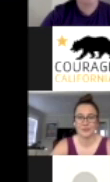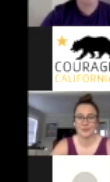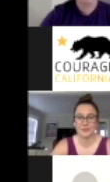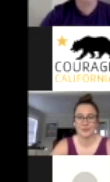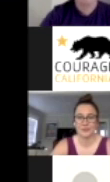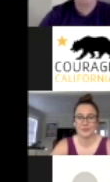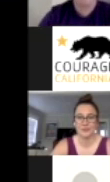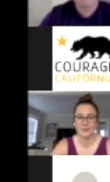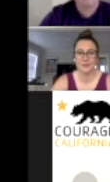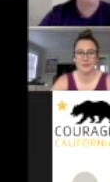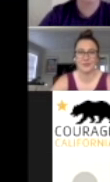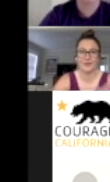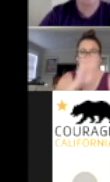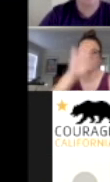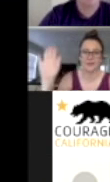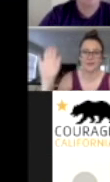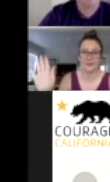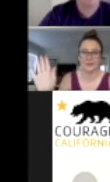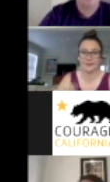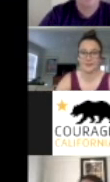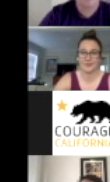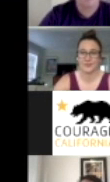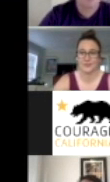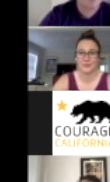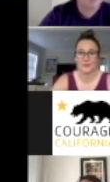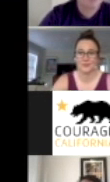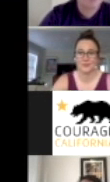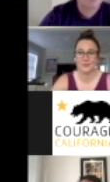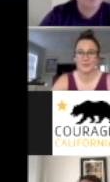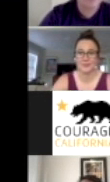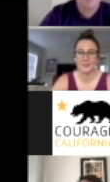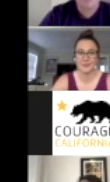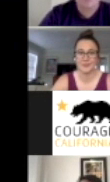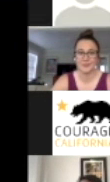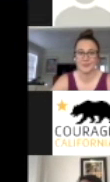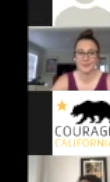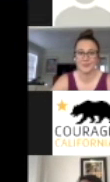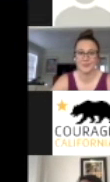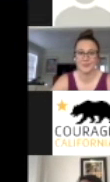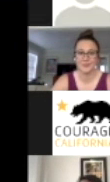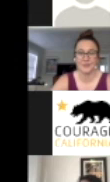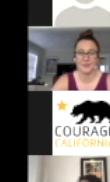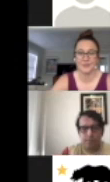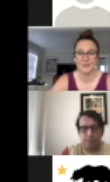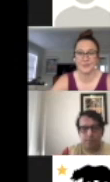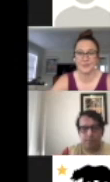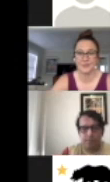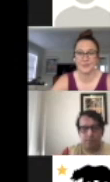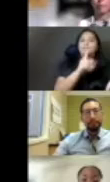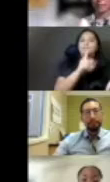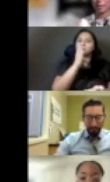finally, I want to welcome Lindsey Hopkins and Eric Alfaro. They're from the Stop the Republican Recall campaign. Of course, that is Newsom's own campaign.